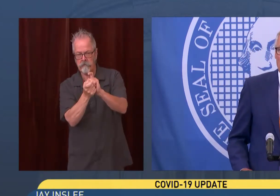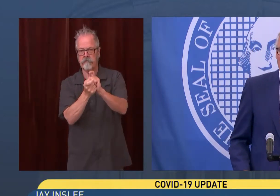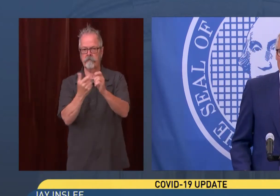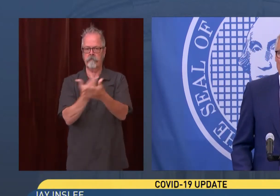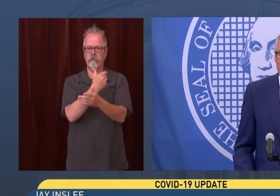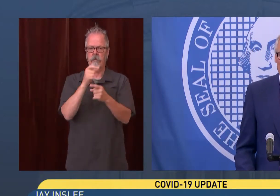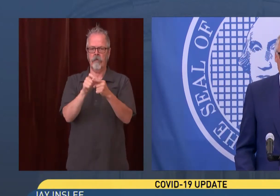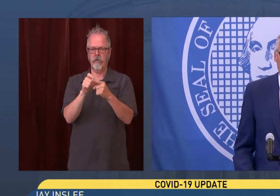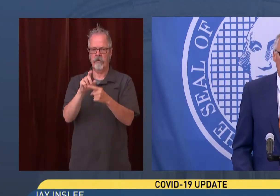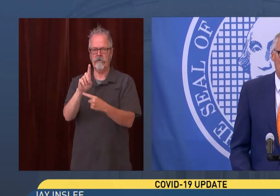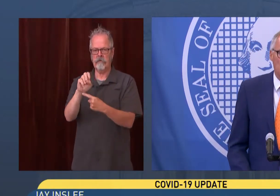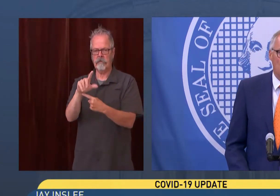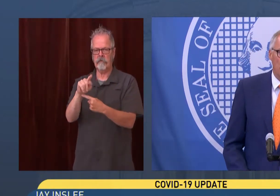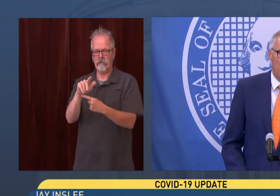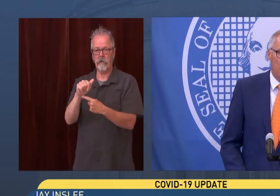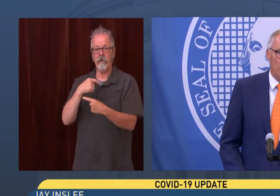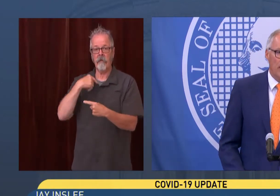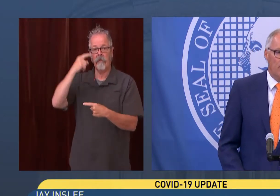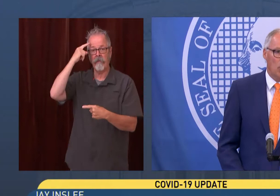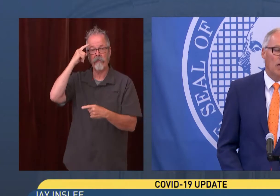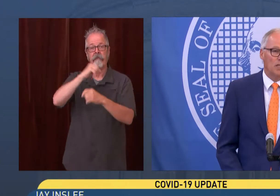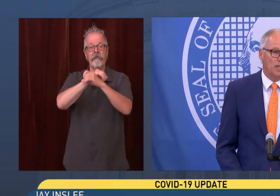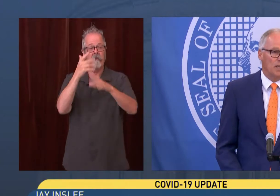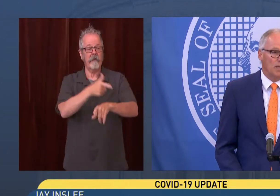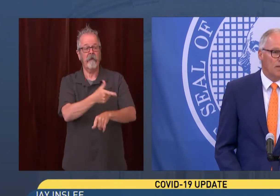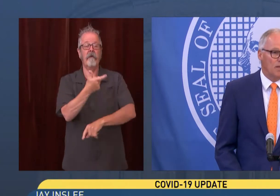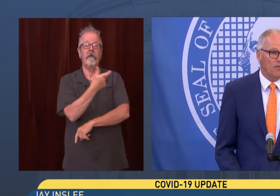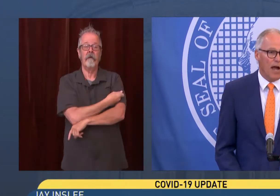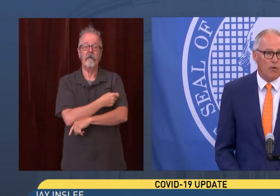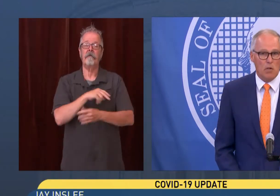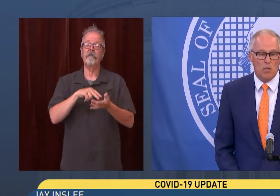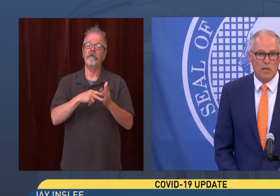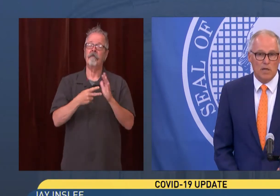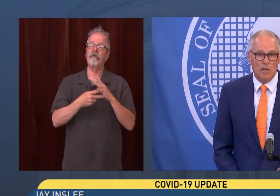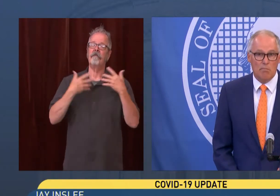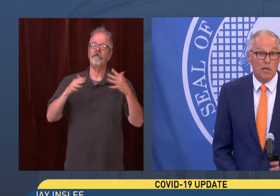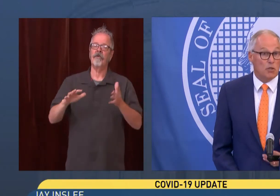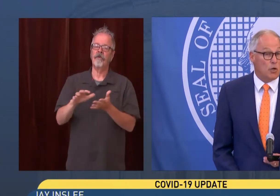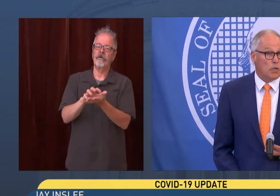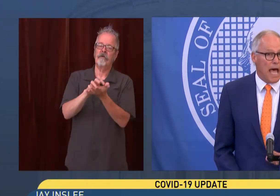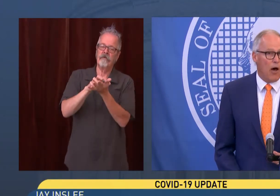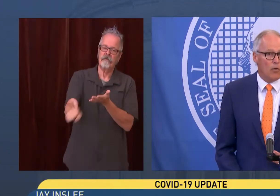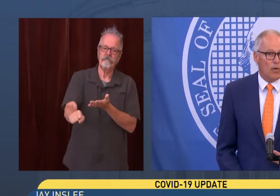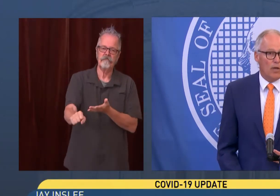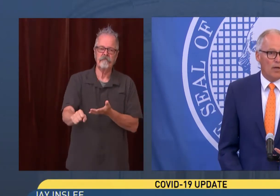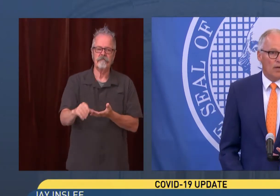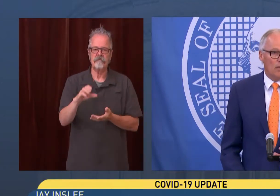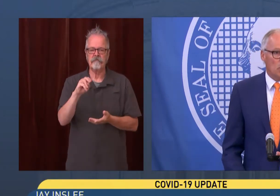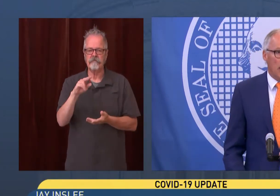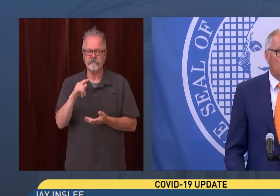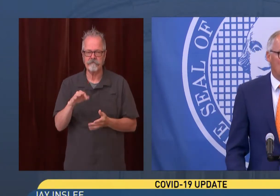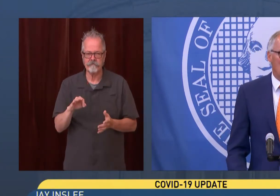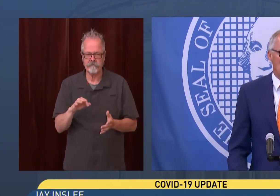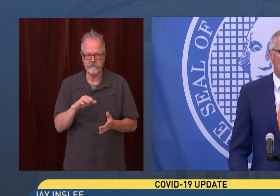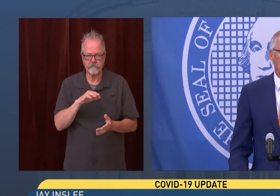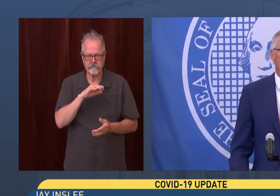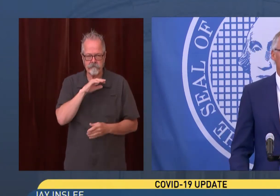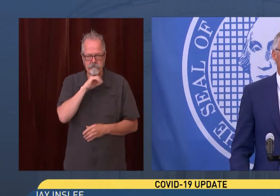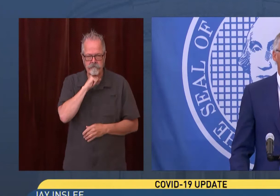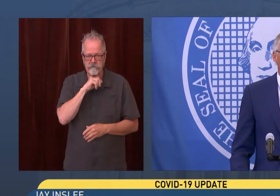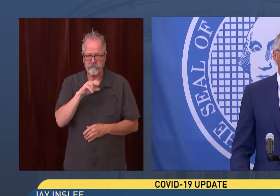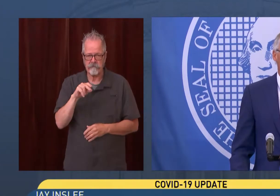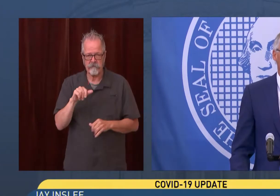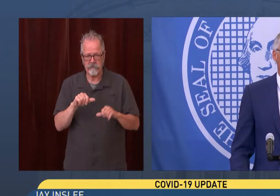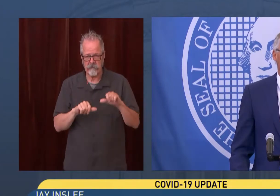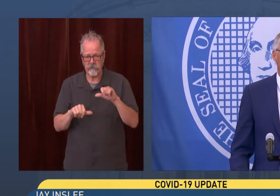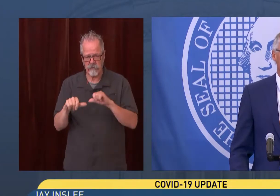this level of vaccination, that we would have blunted this virus, but it turns out the science shows us that